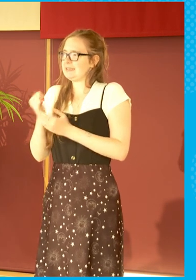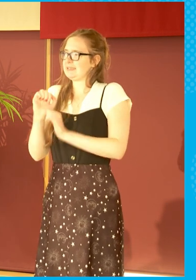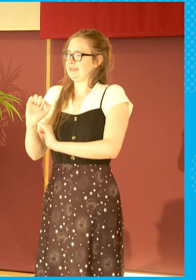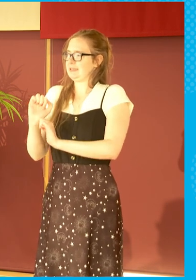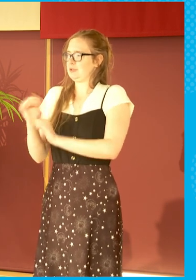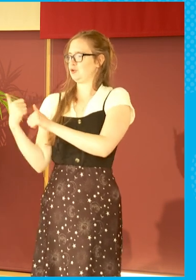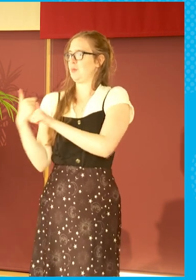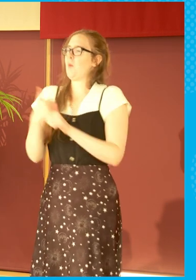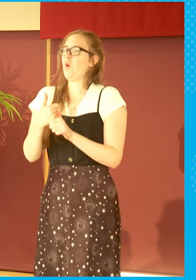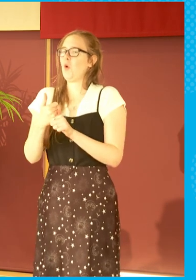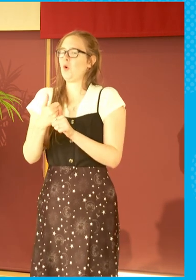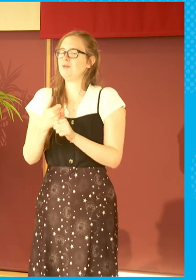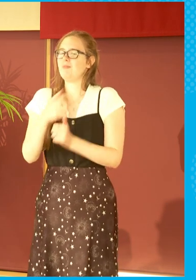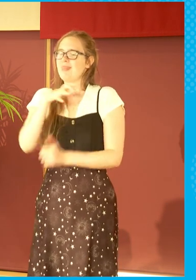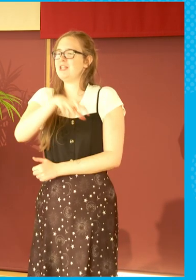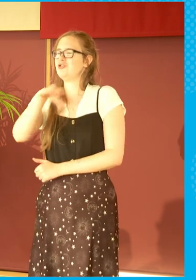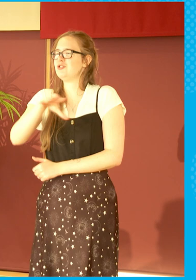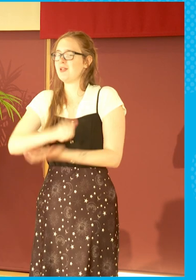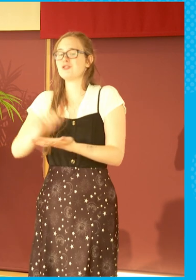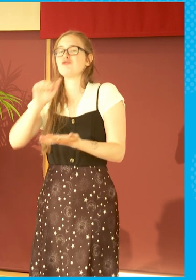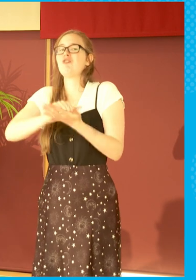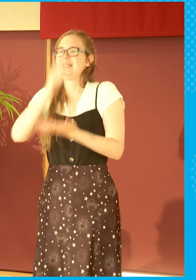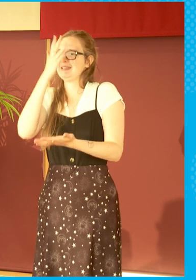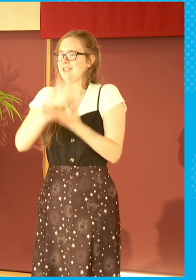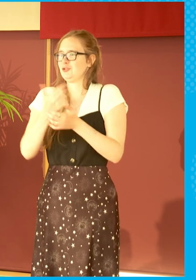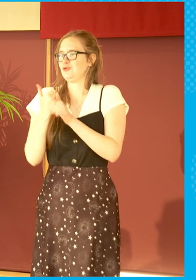industry that the right decisions are being taken.